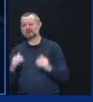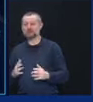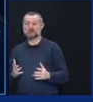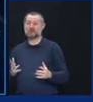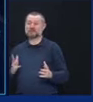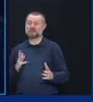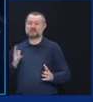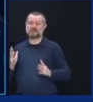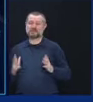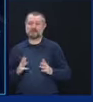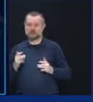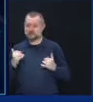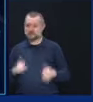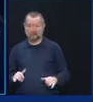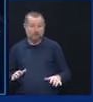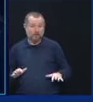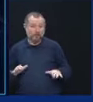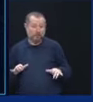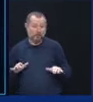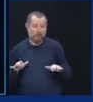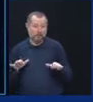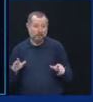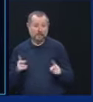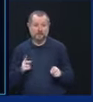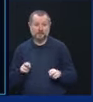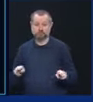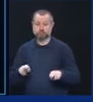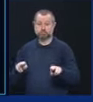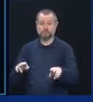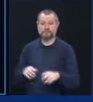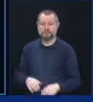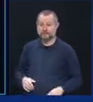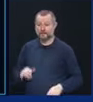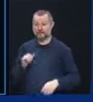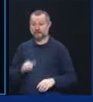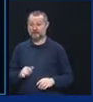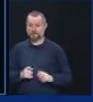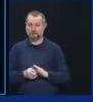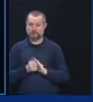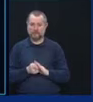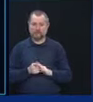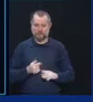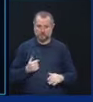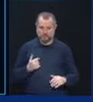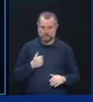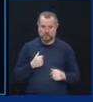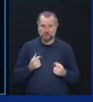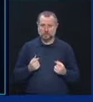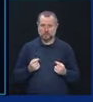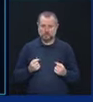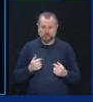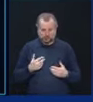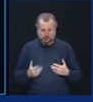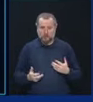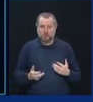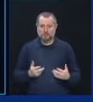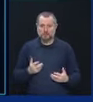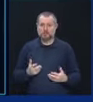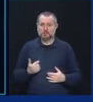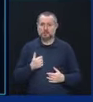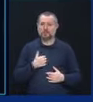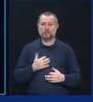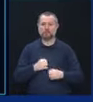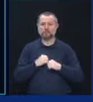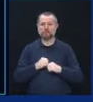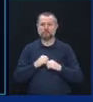So, the question is, what does one do? You protect the entire healthcare delivery system